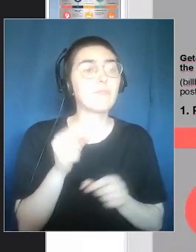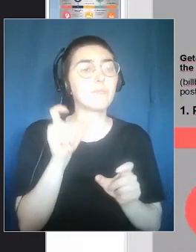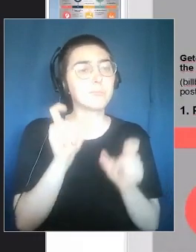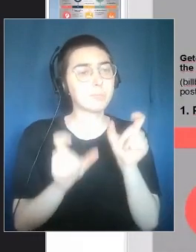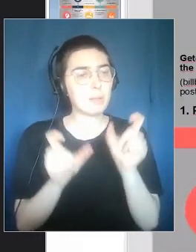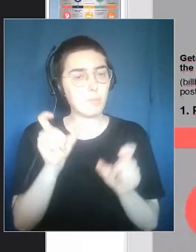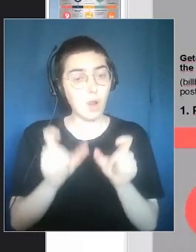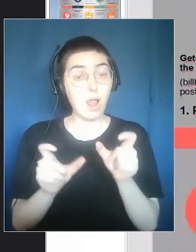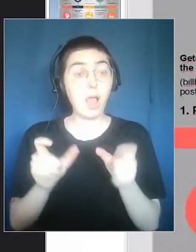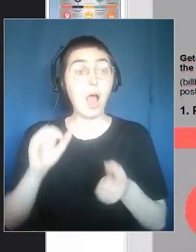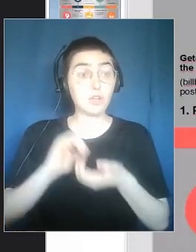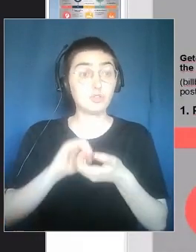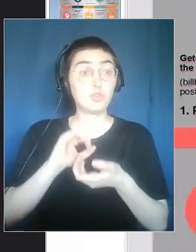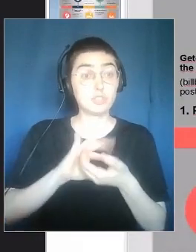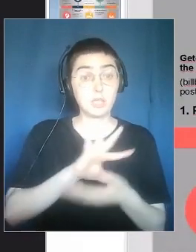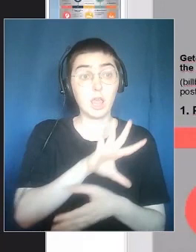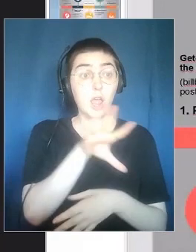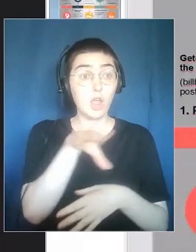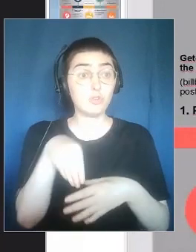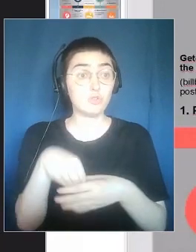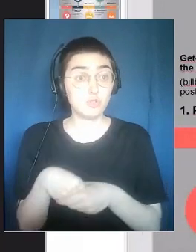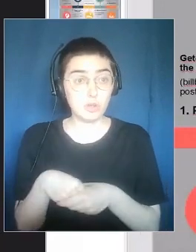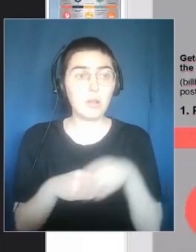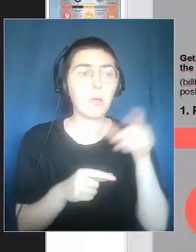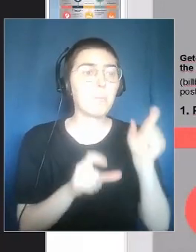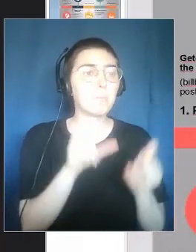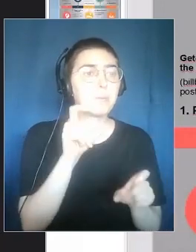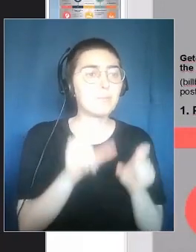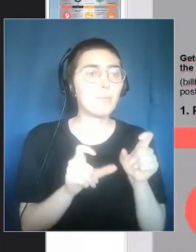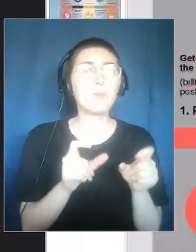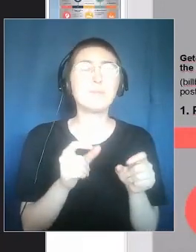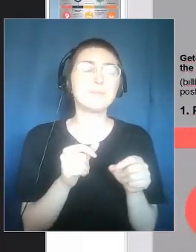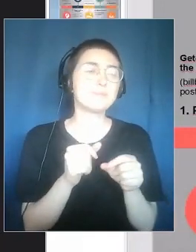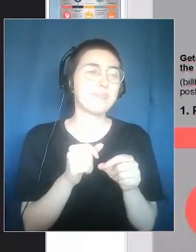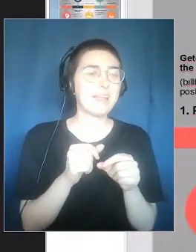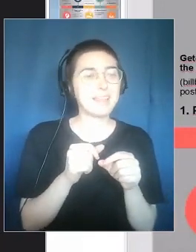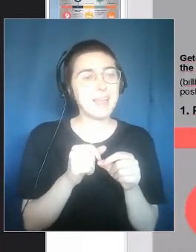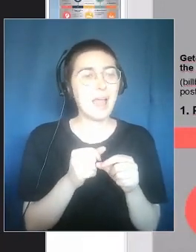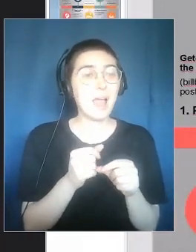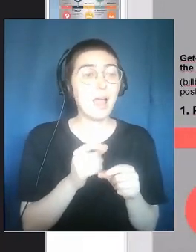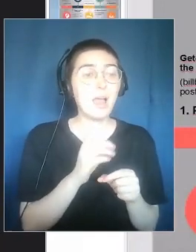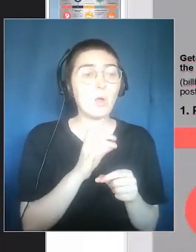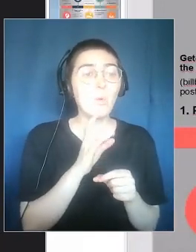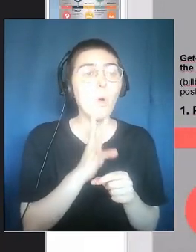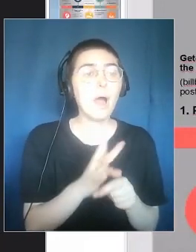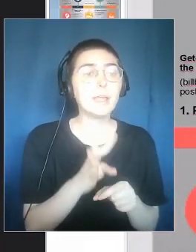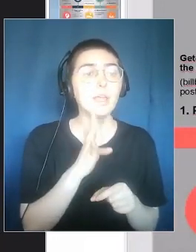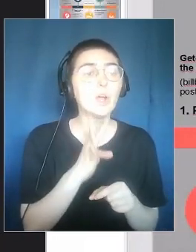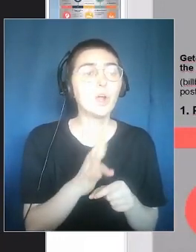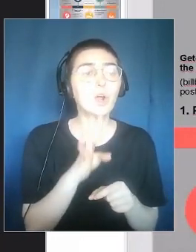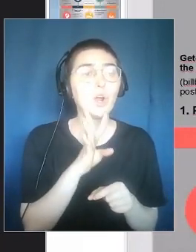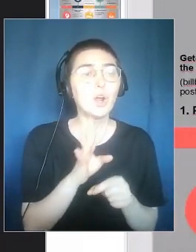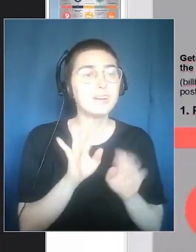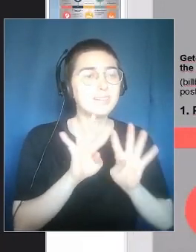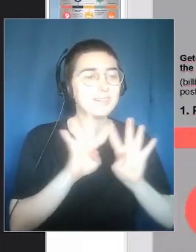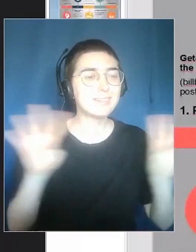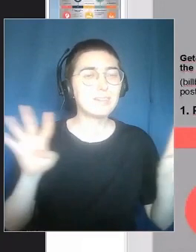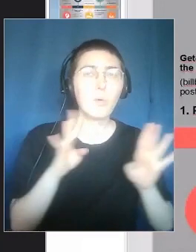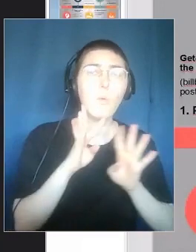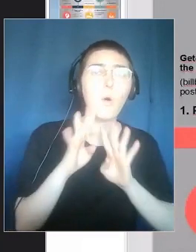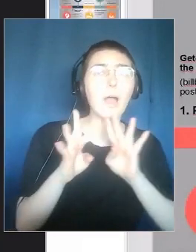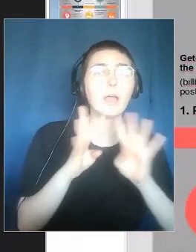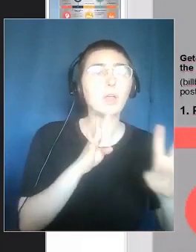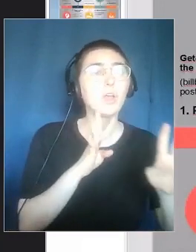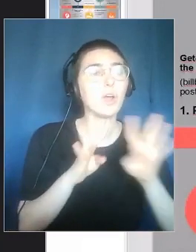But it's not actually like that. There were people that were part of association, people that were part of choirs.